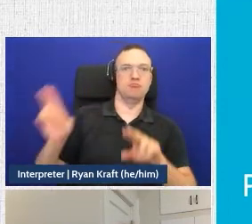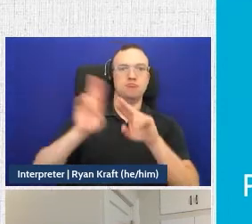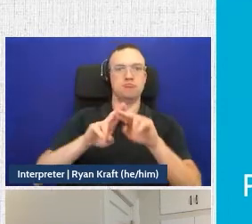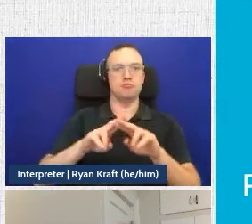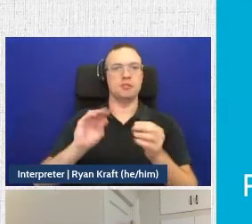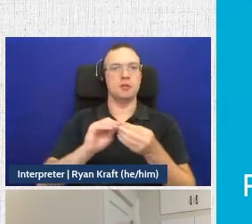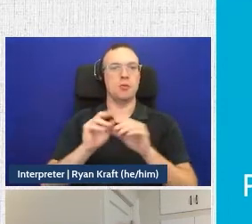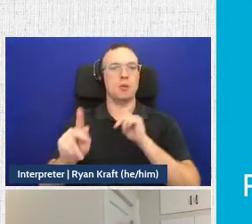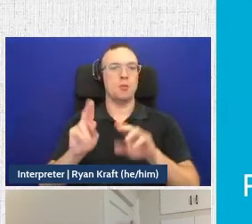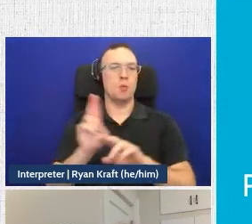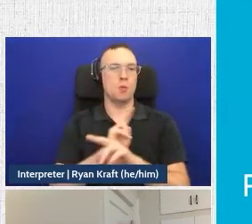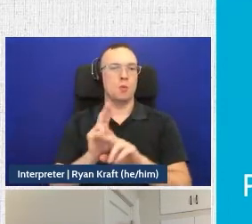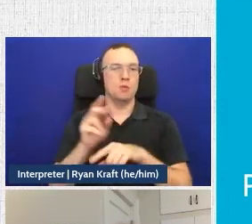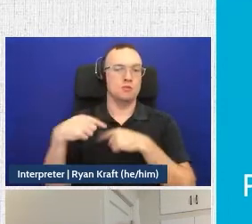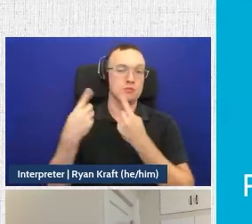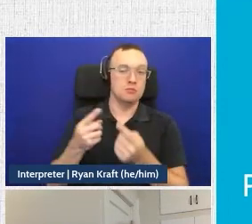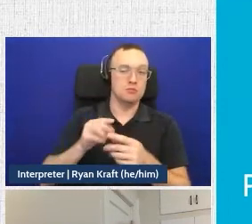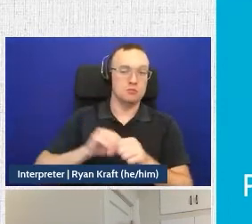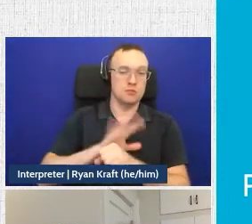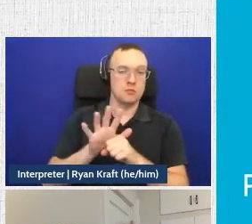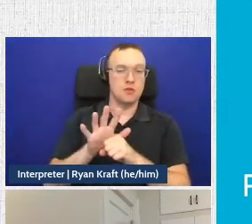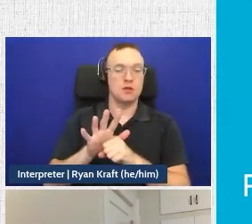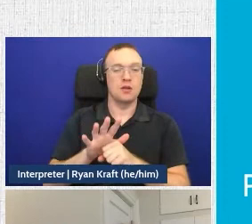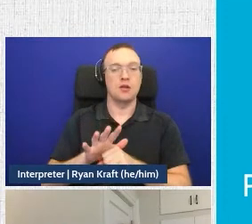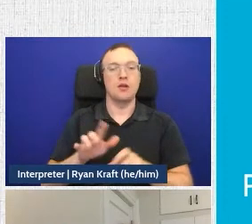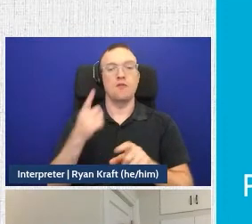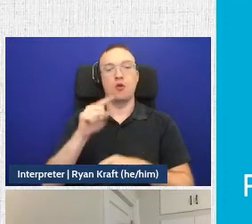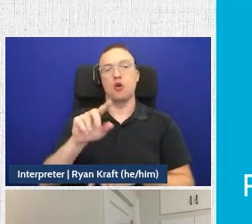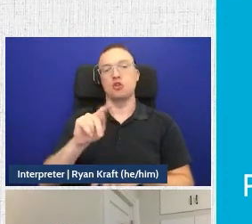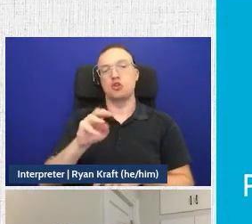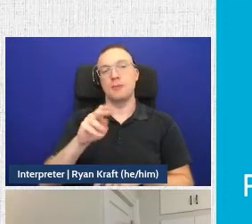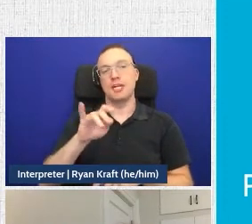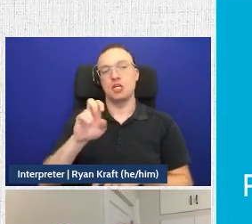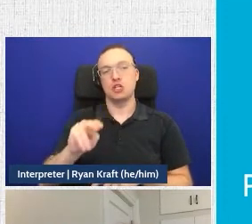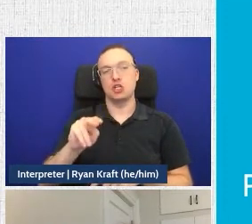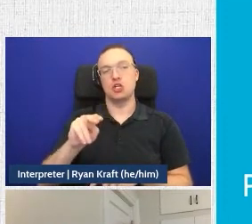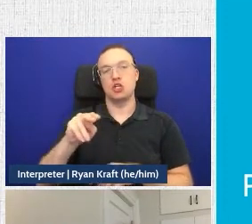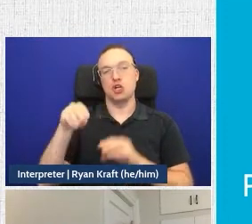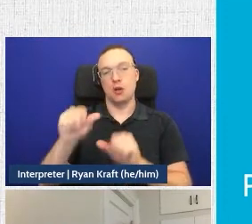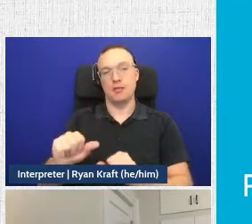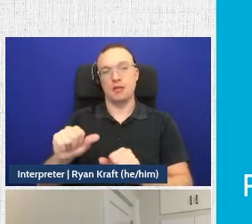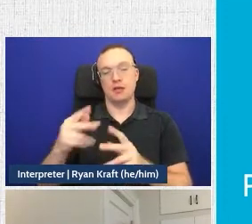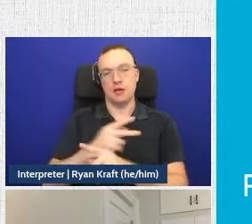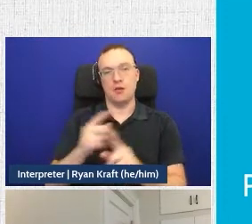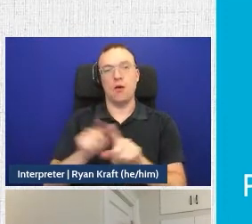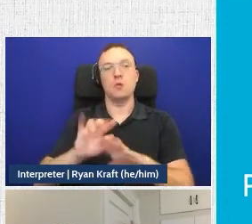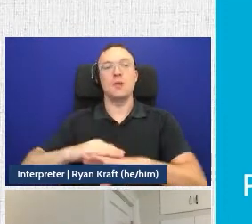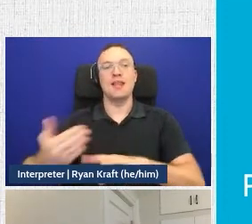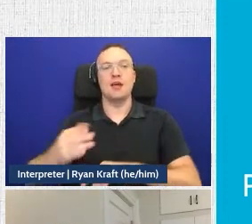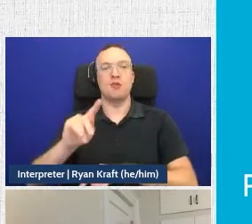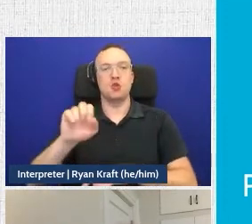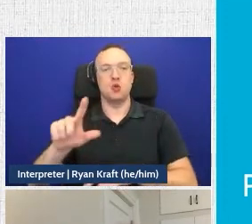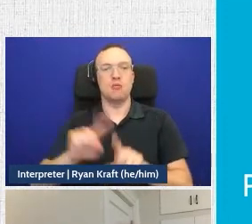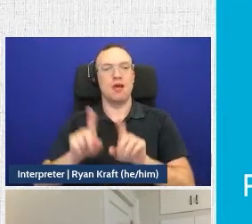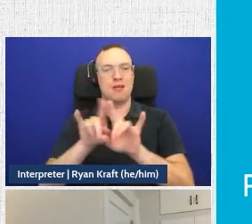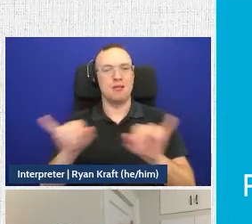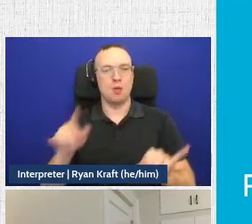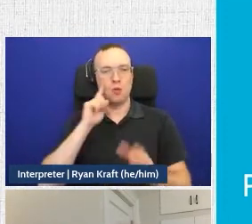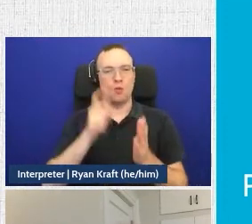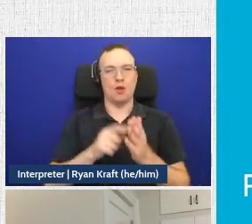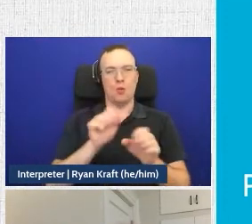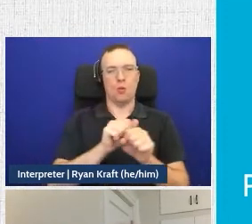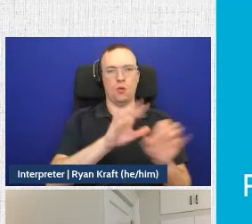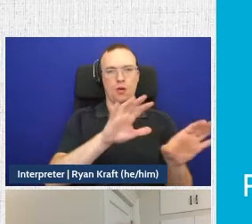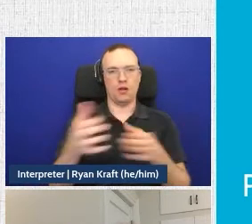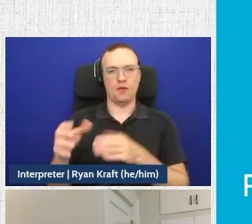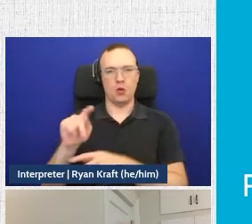throughout the pandemic for our termination compensation calculator and our layoff tool. But at the same time, we noticed that our worker classification